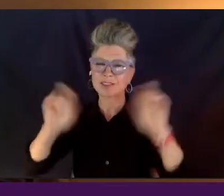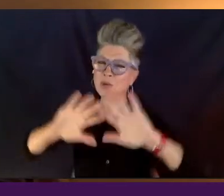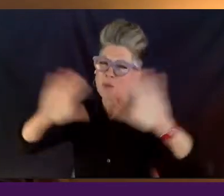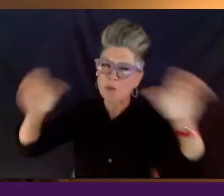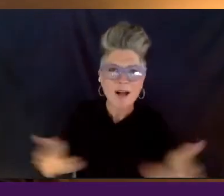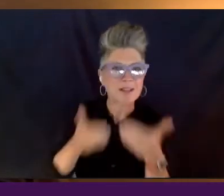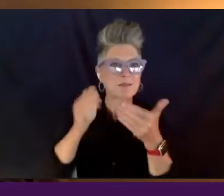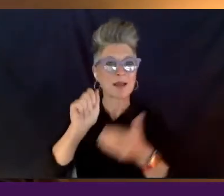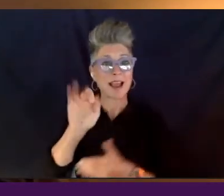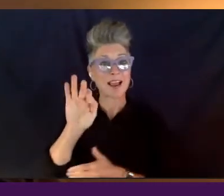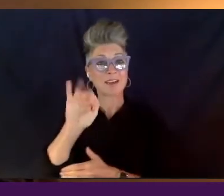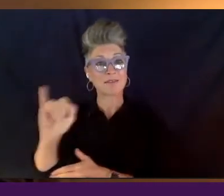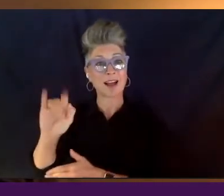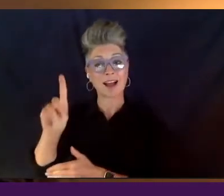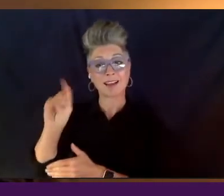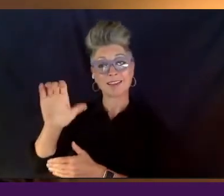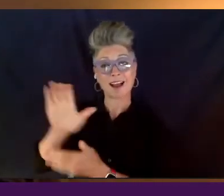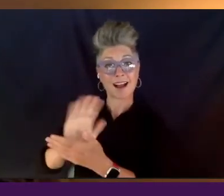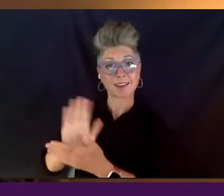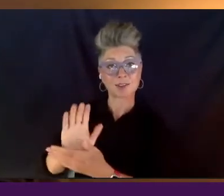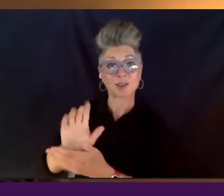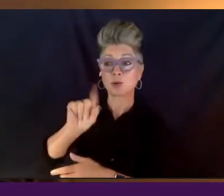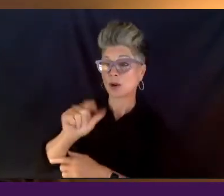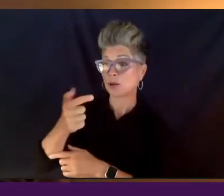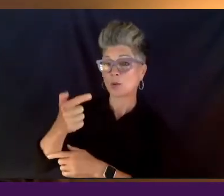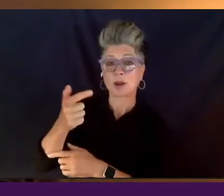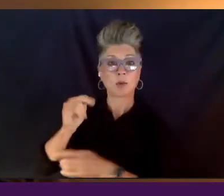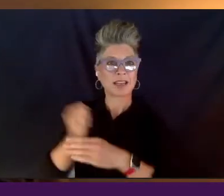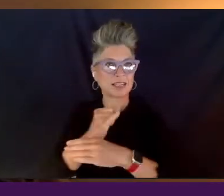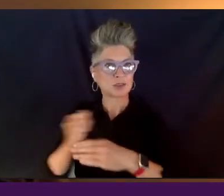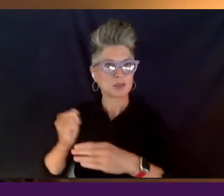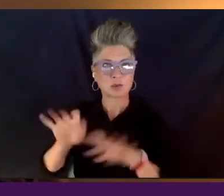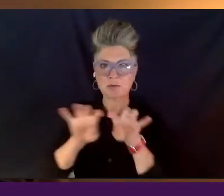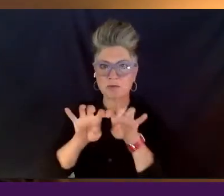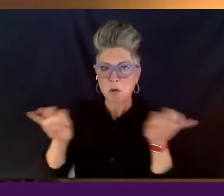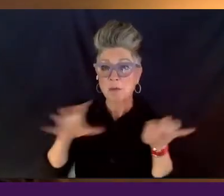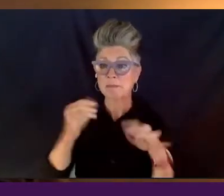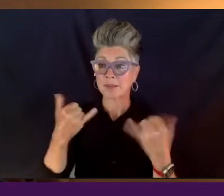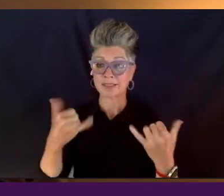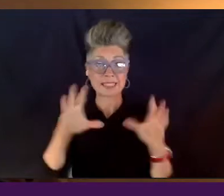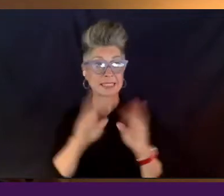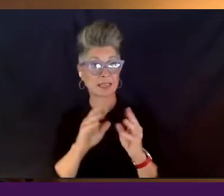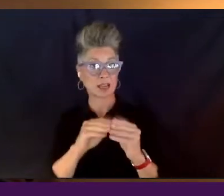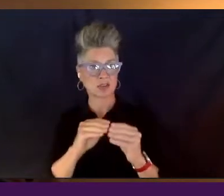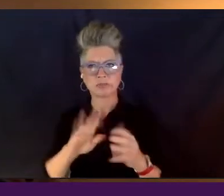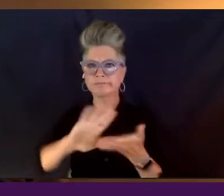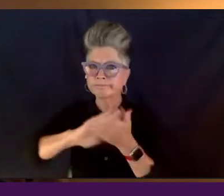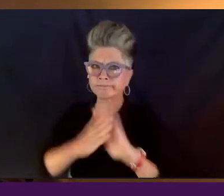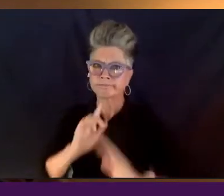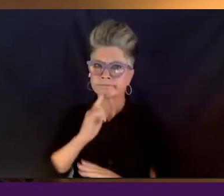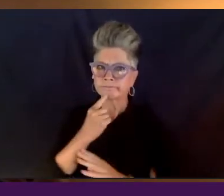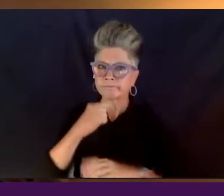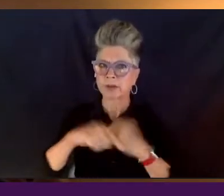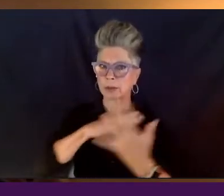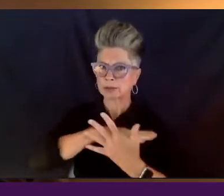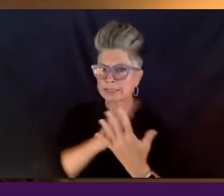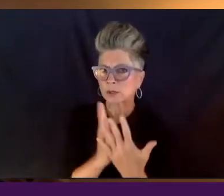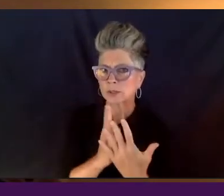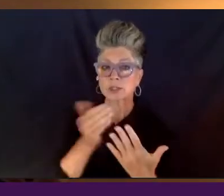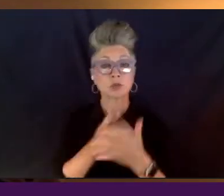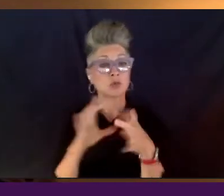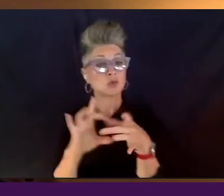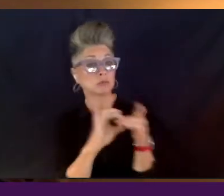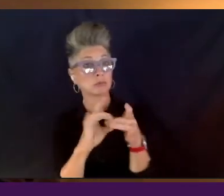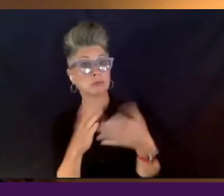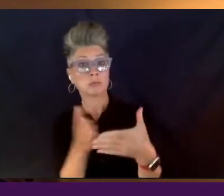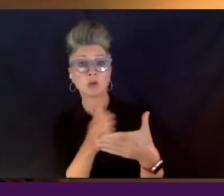Docs 2021 Industry Forum and to this session, Getting Serious About Series, New Collaborations Between Public